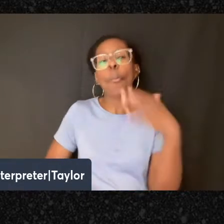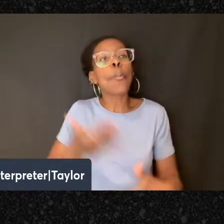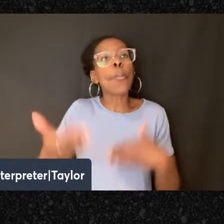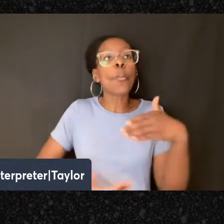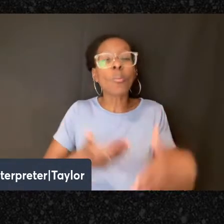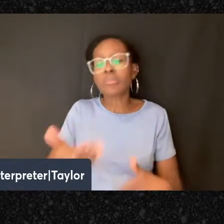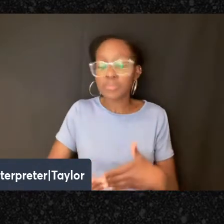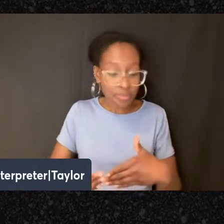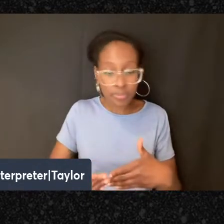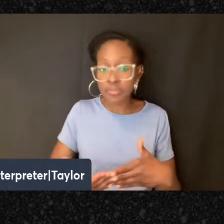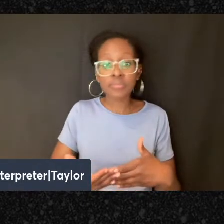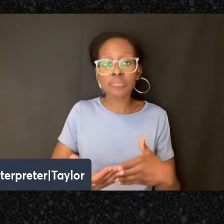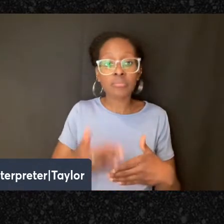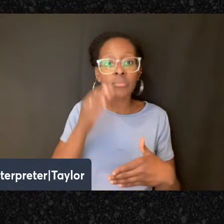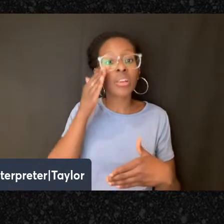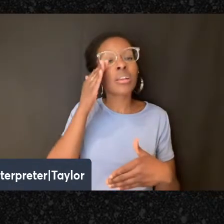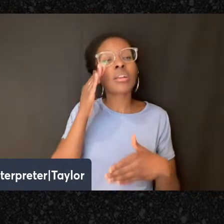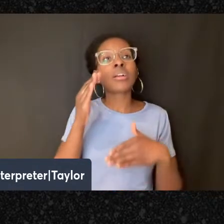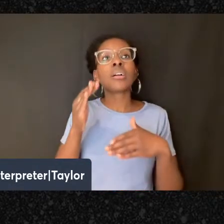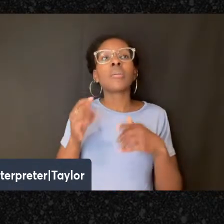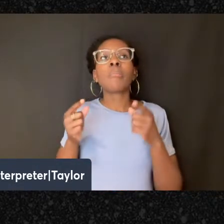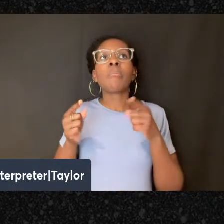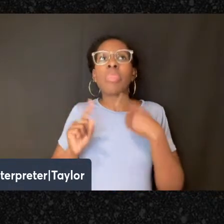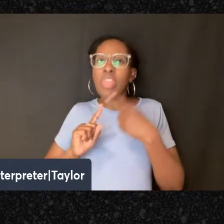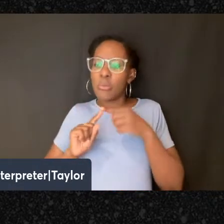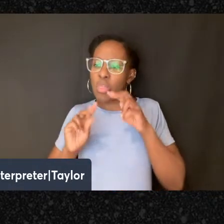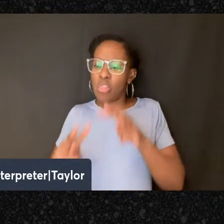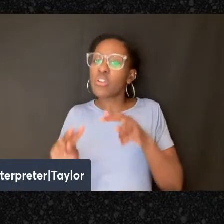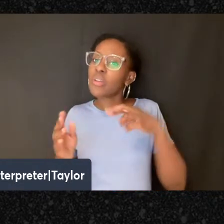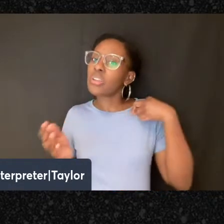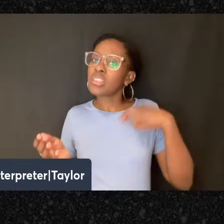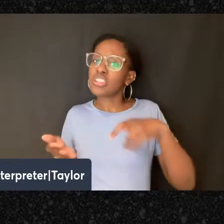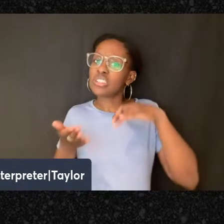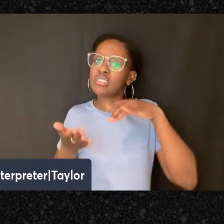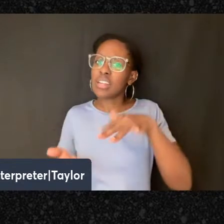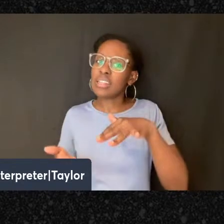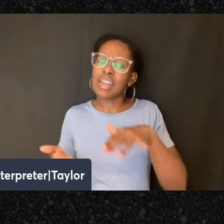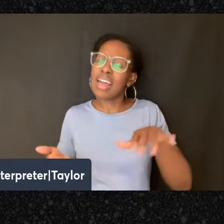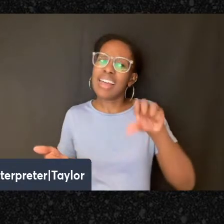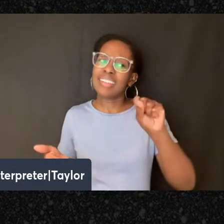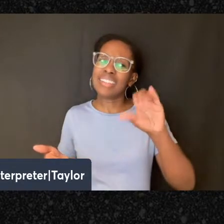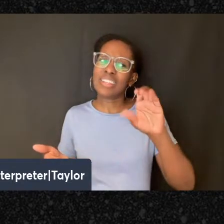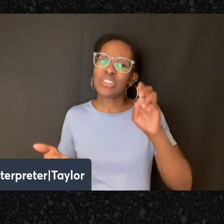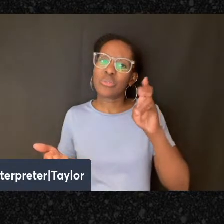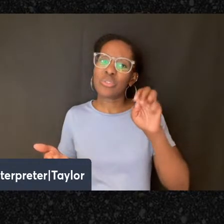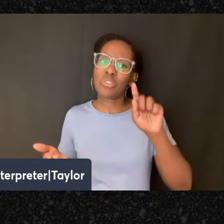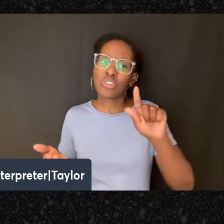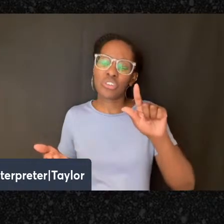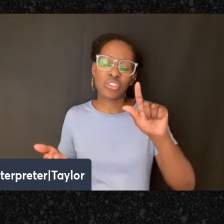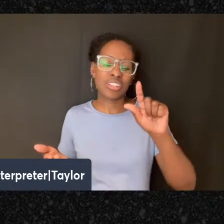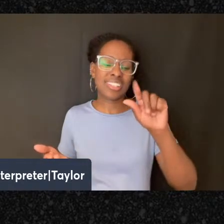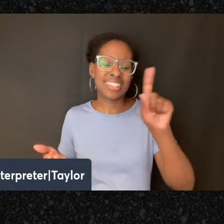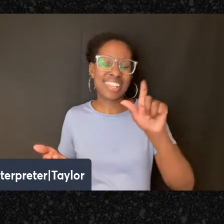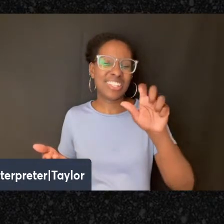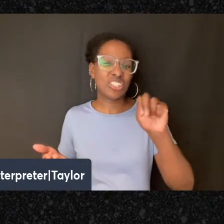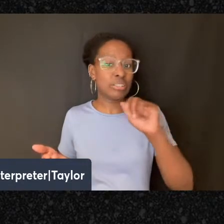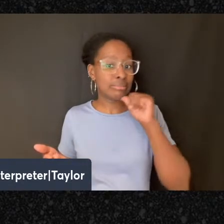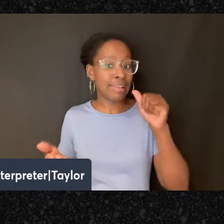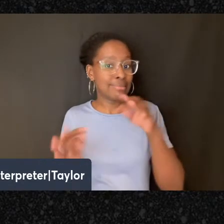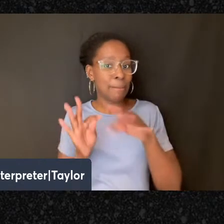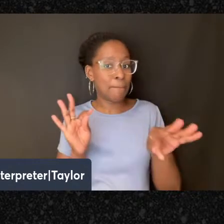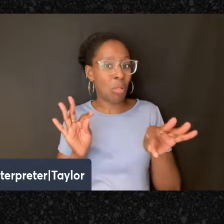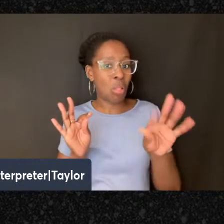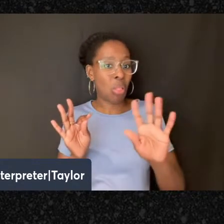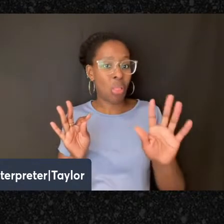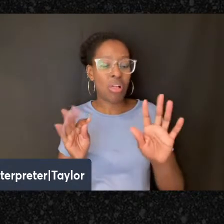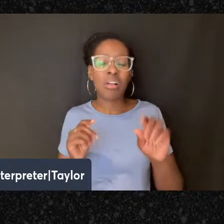But in religious studies, we tend to think that secularization is not so simple, and the secular cannot